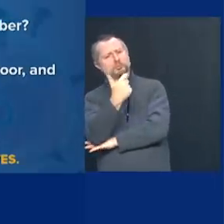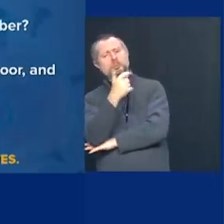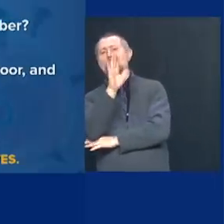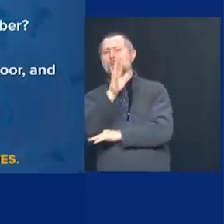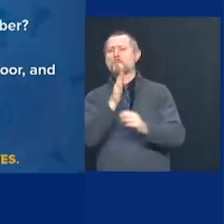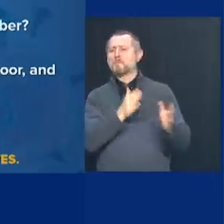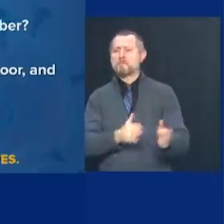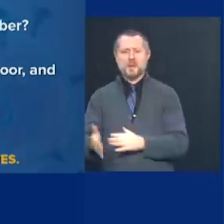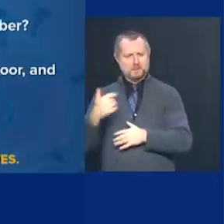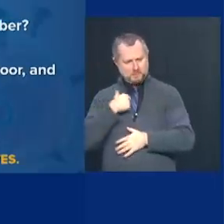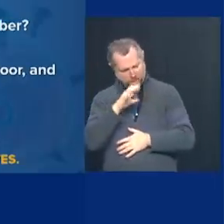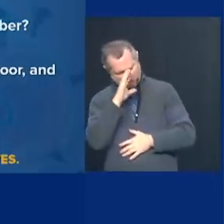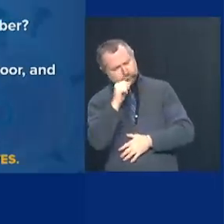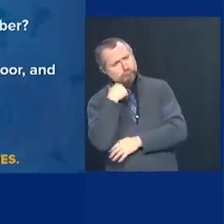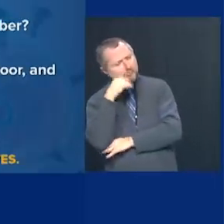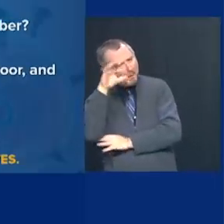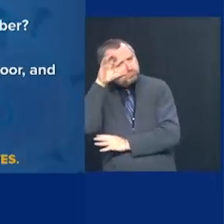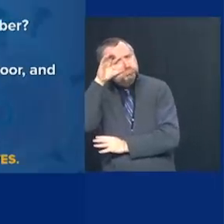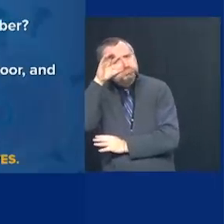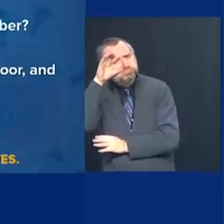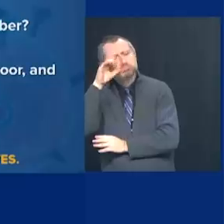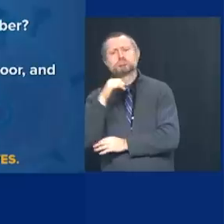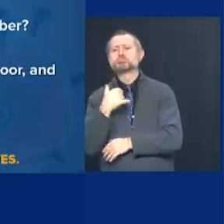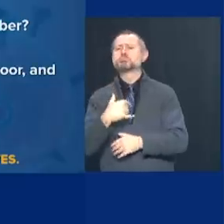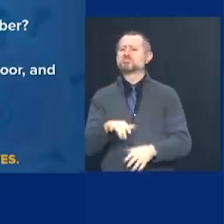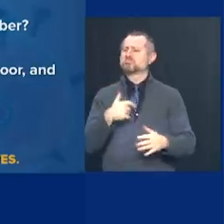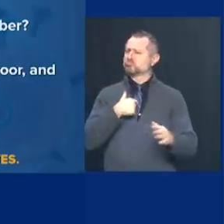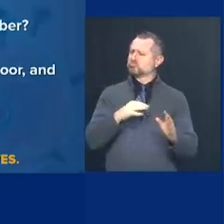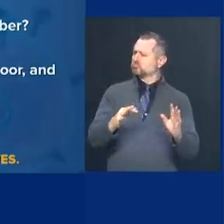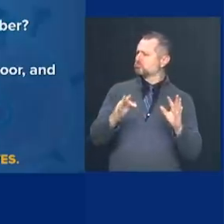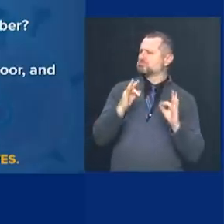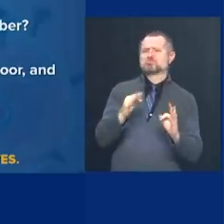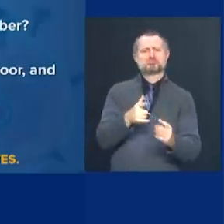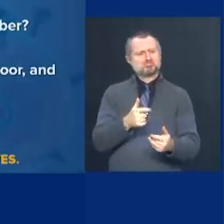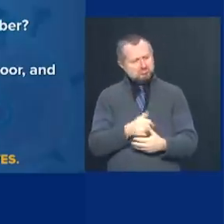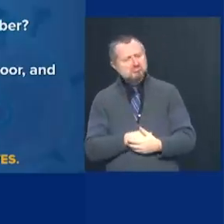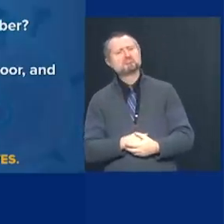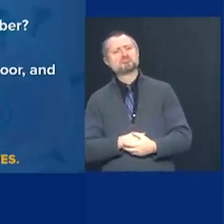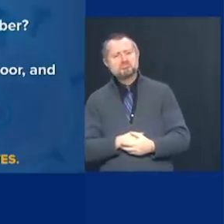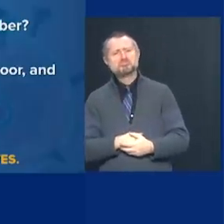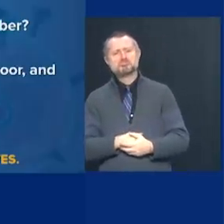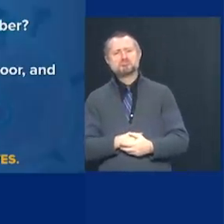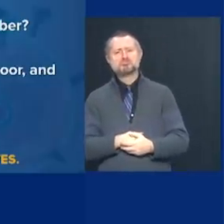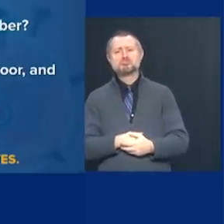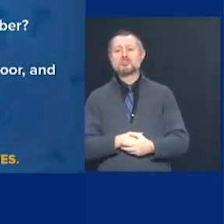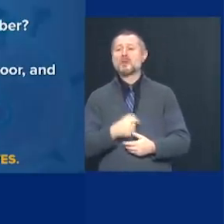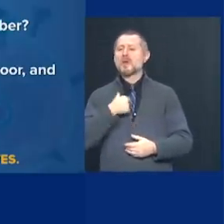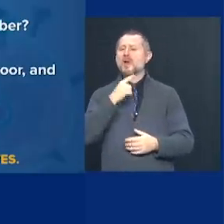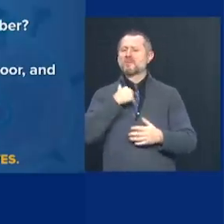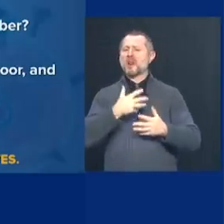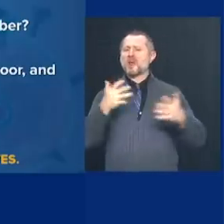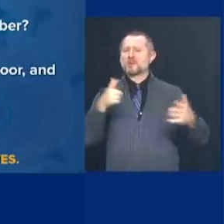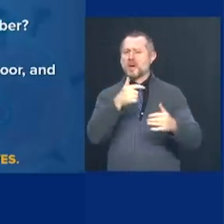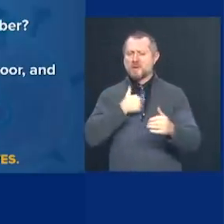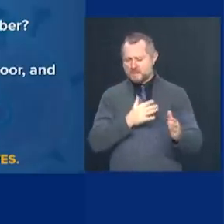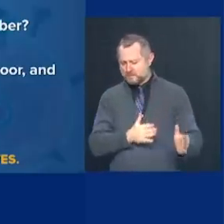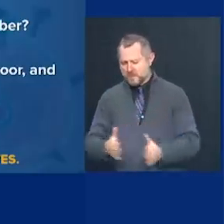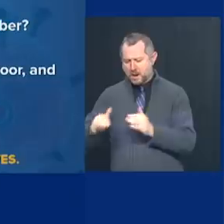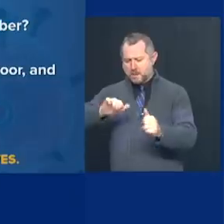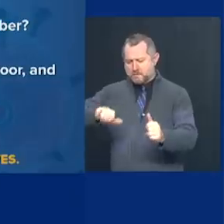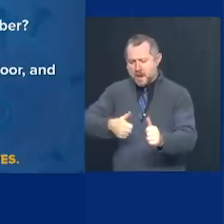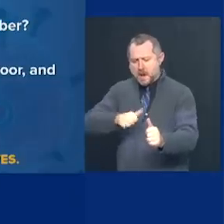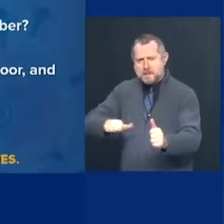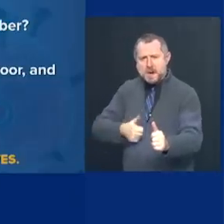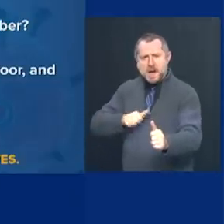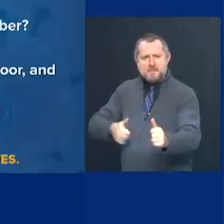have for New York. It seems really sound and you have a lot of, um, you know, backup contingencies, which I like. Uh, so you're